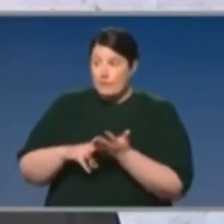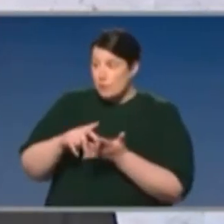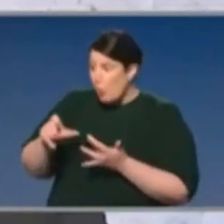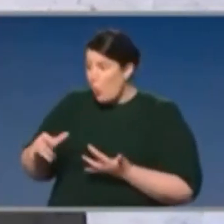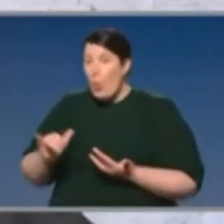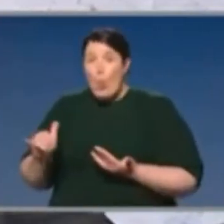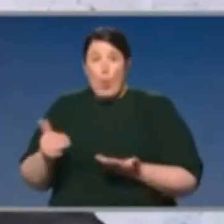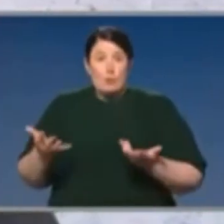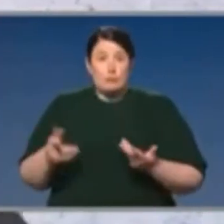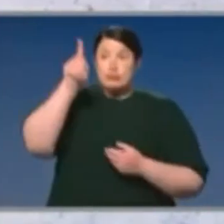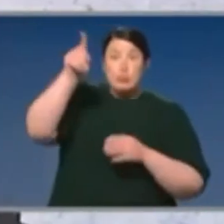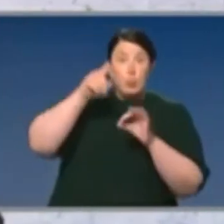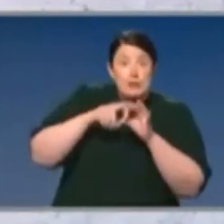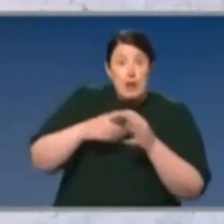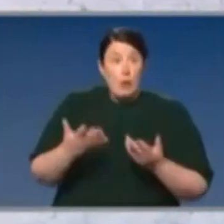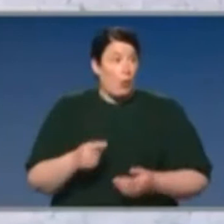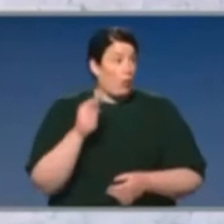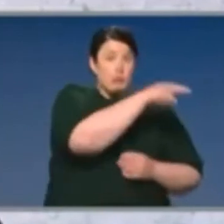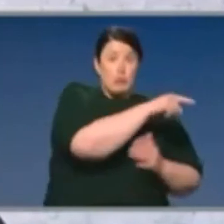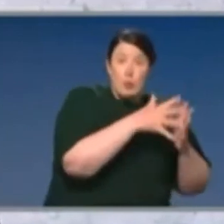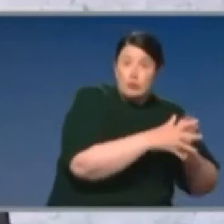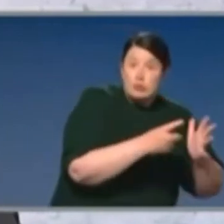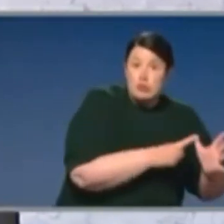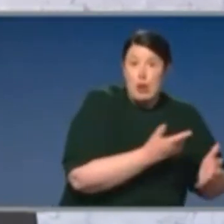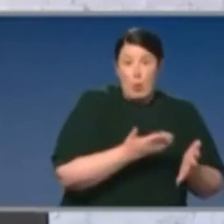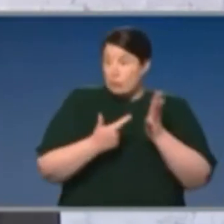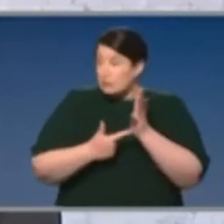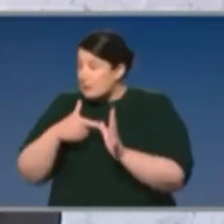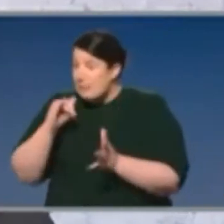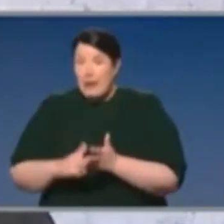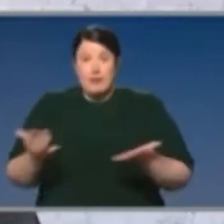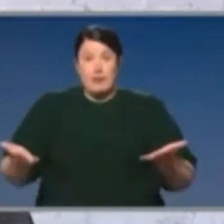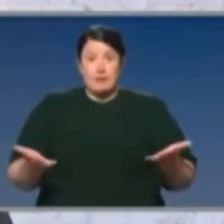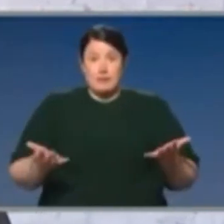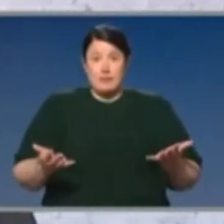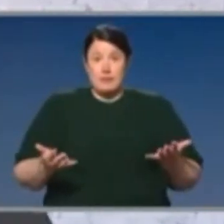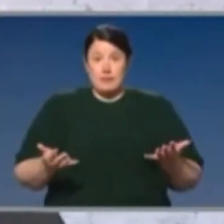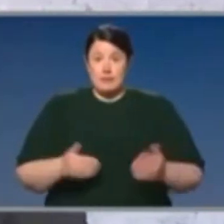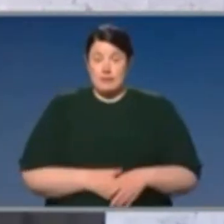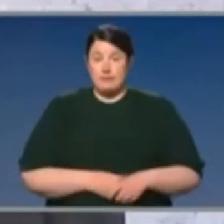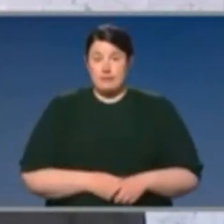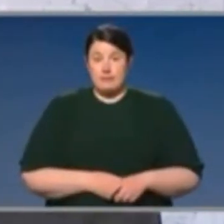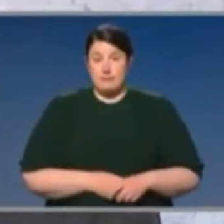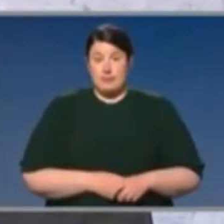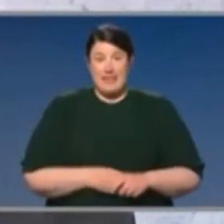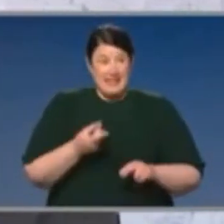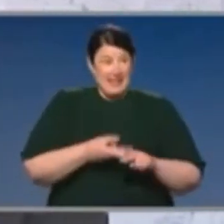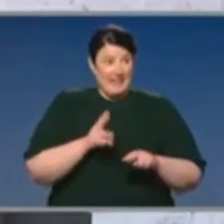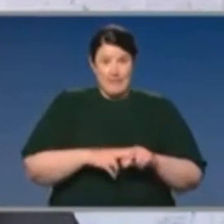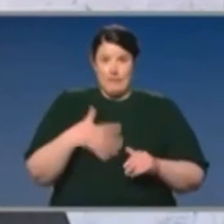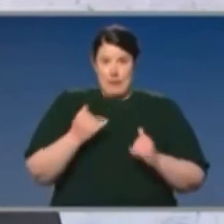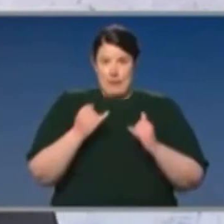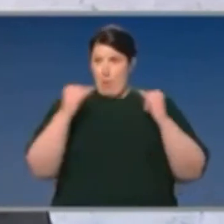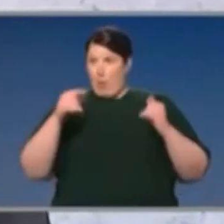or indeed in Queensland or Western Australia or Tasmania, if this is what is preventing